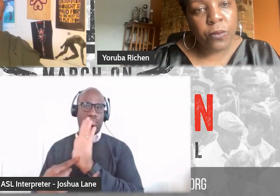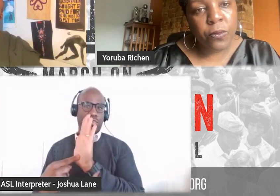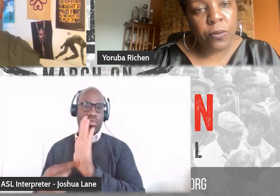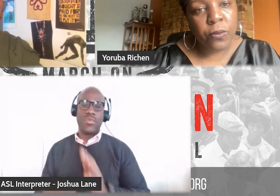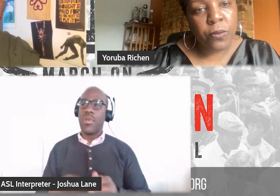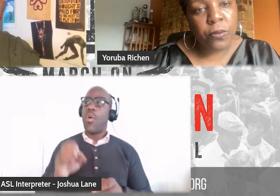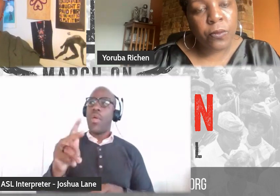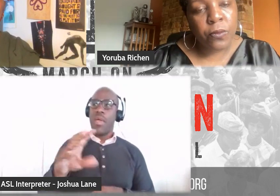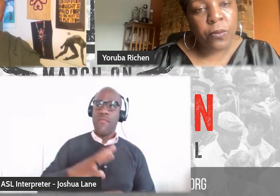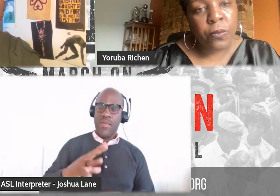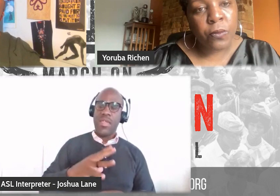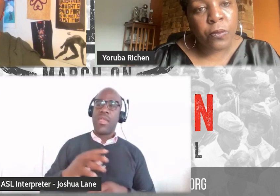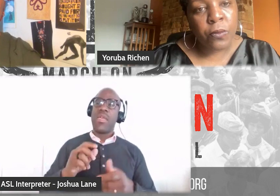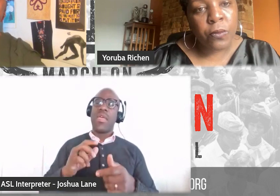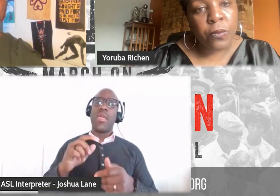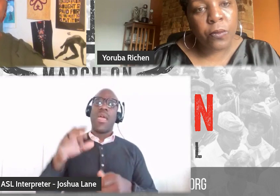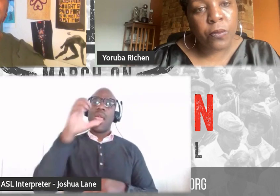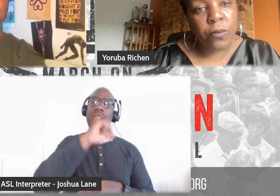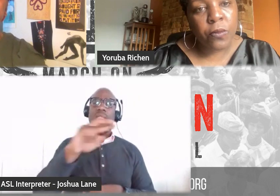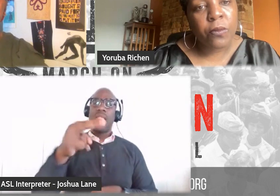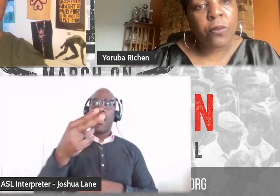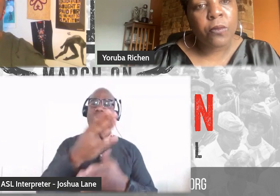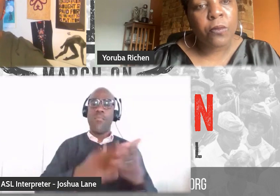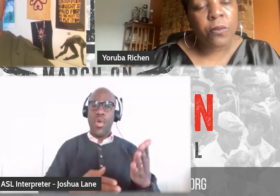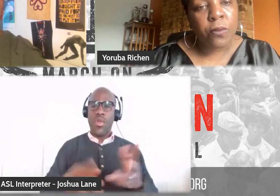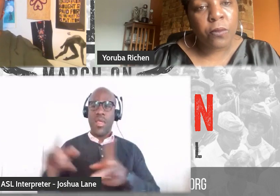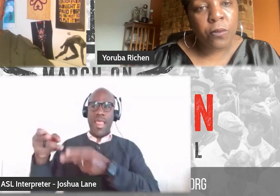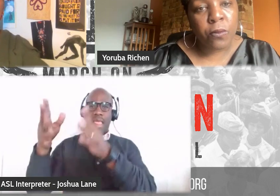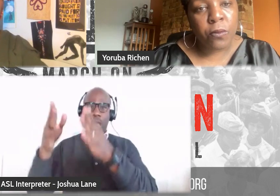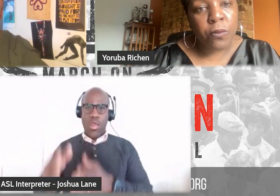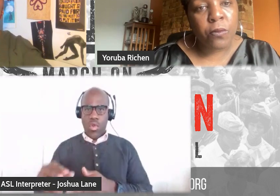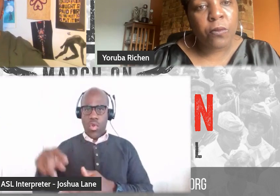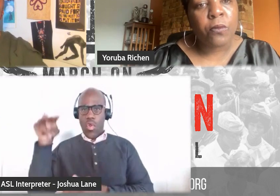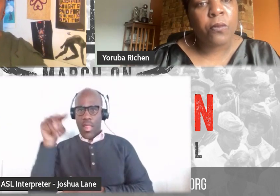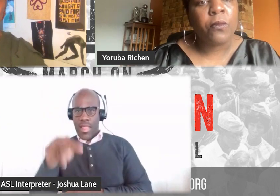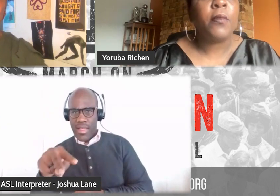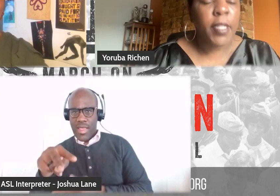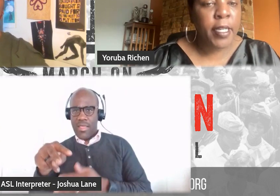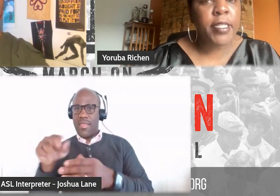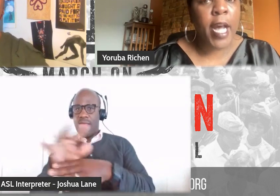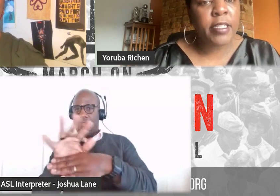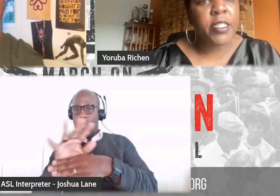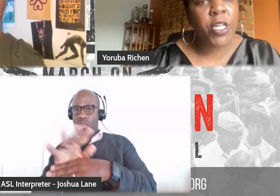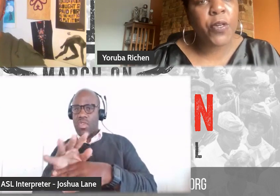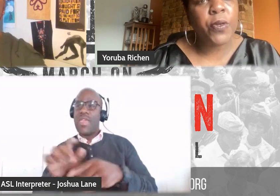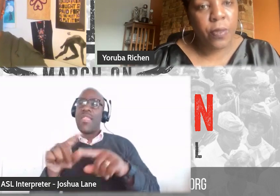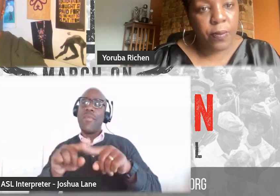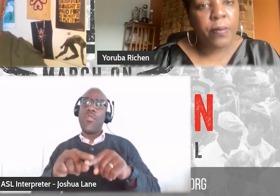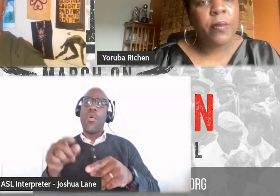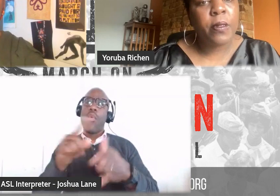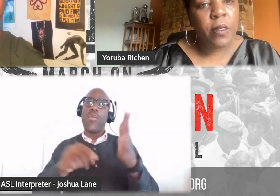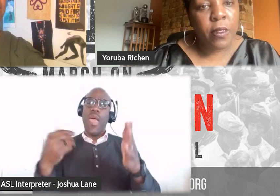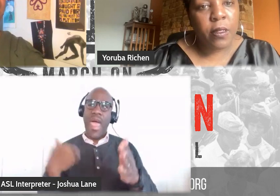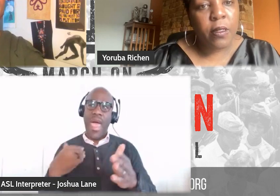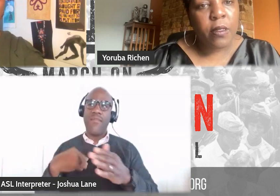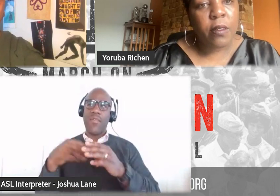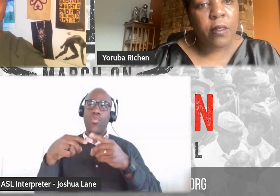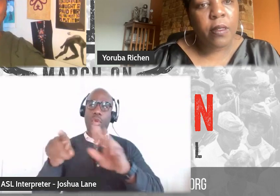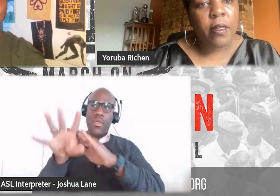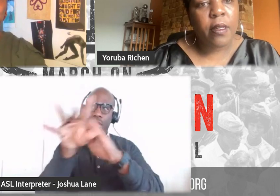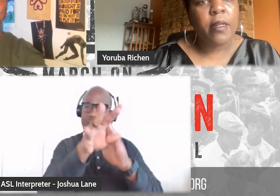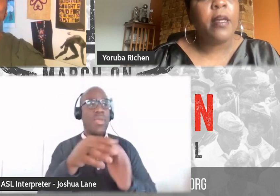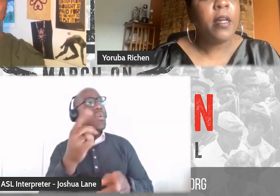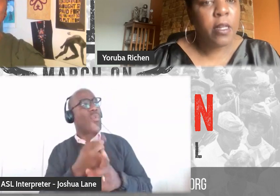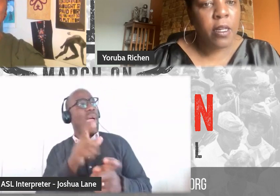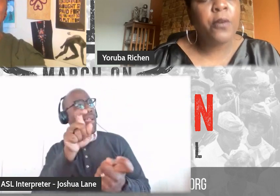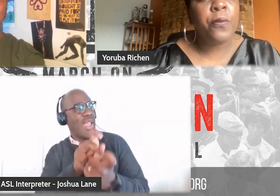storyboarding it, because you said the editor looked at the footage, it depends on what you get when you shoot. Exactly. You might want something, but not get